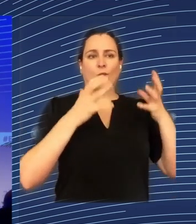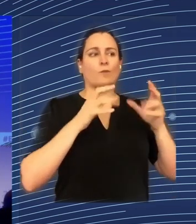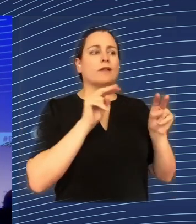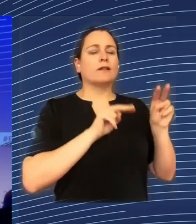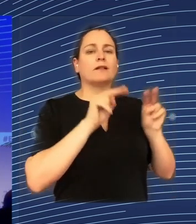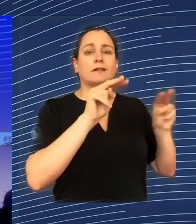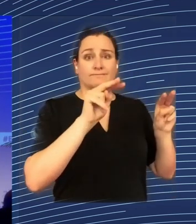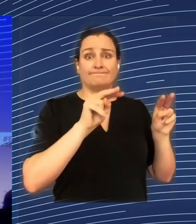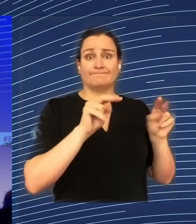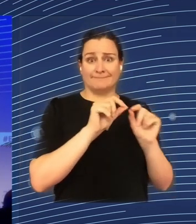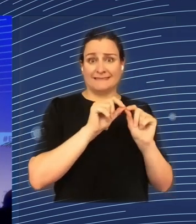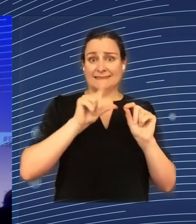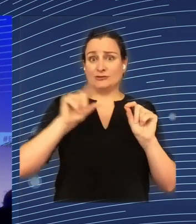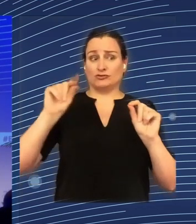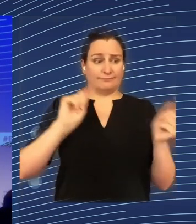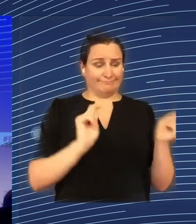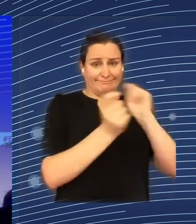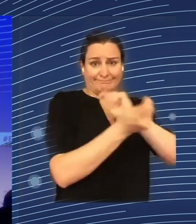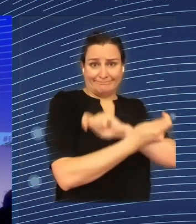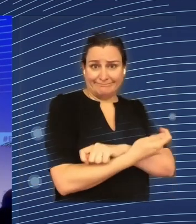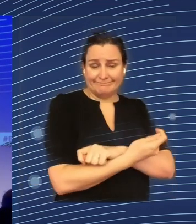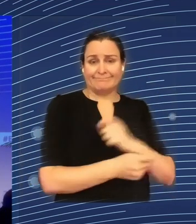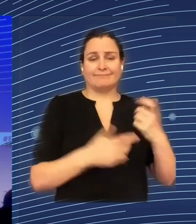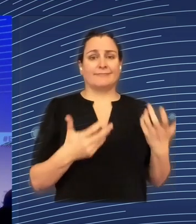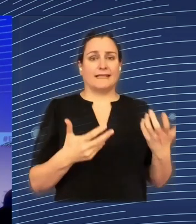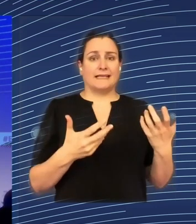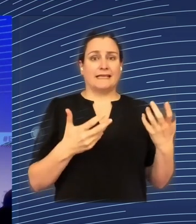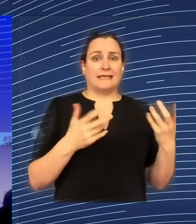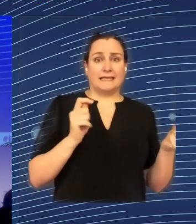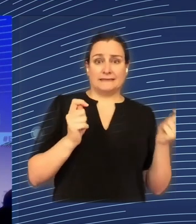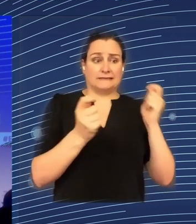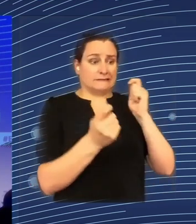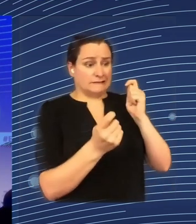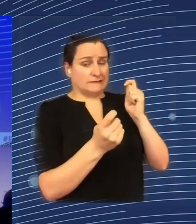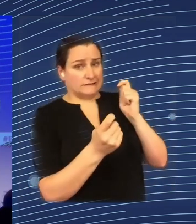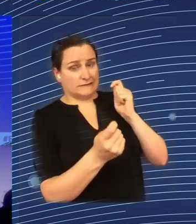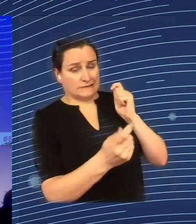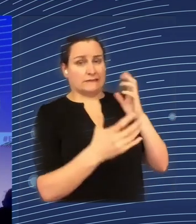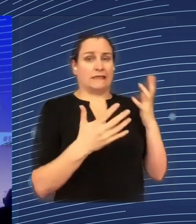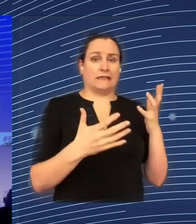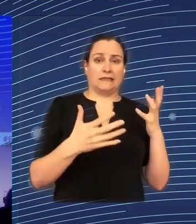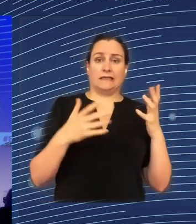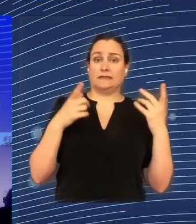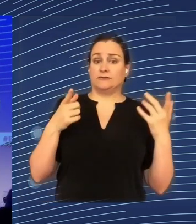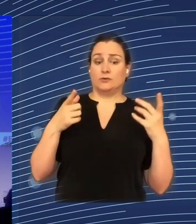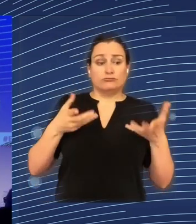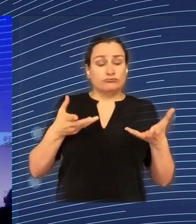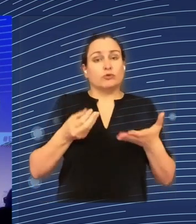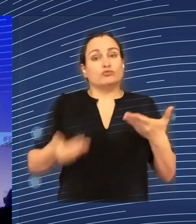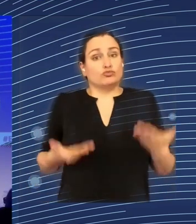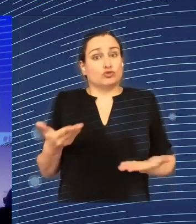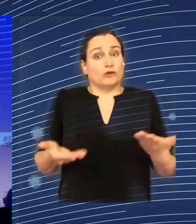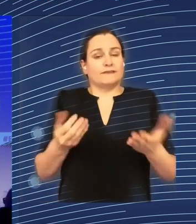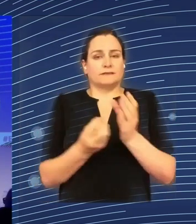green transition, and the accelerating shift from industry to services as a basis for growth. Meanwhile,